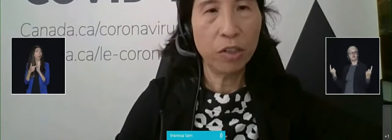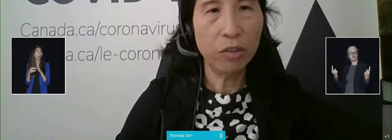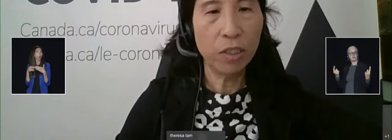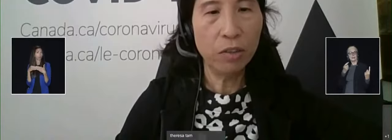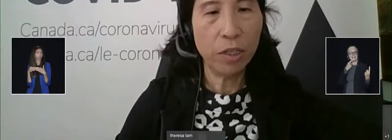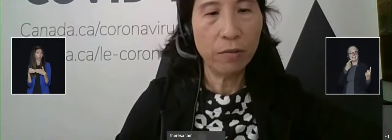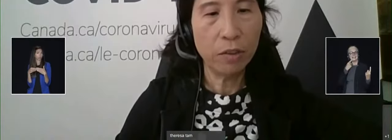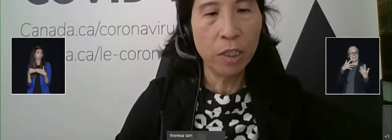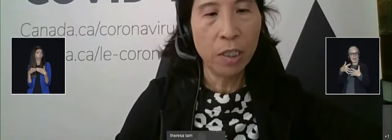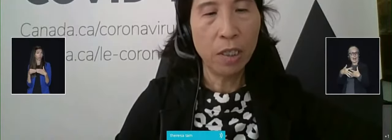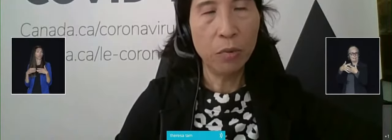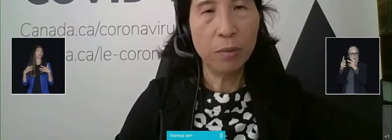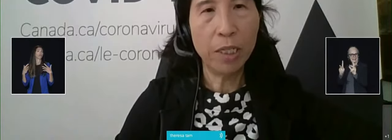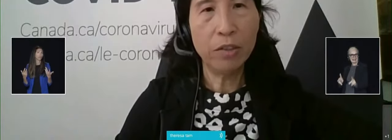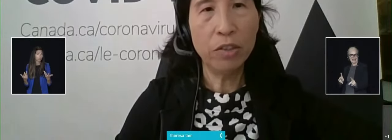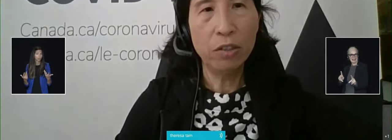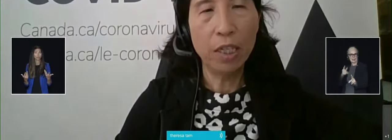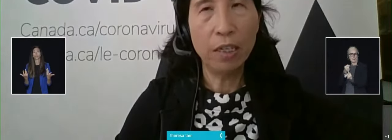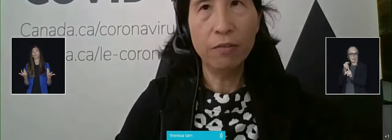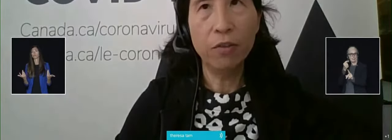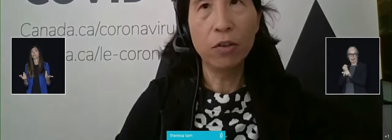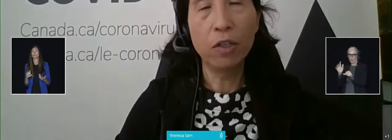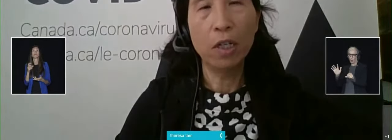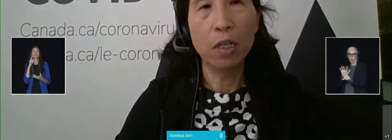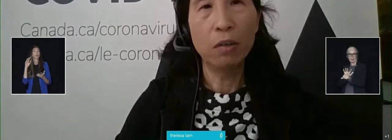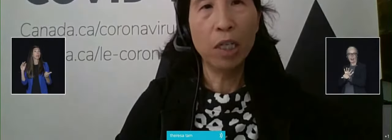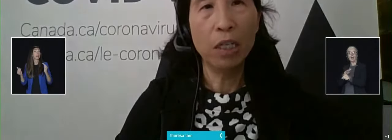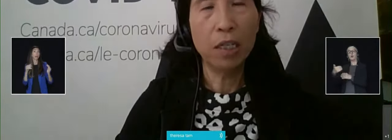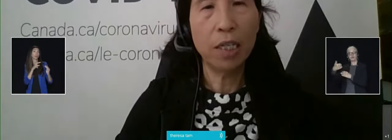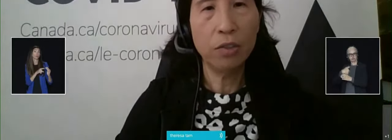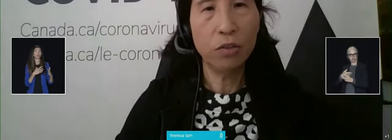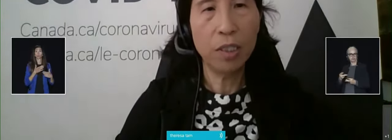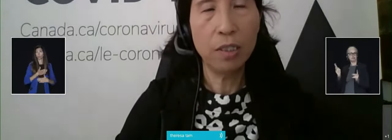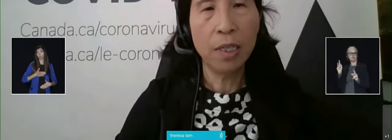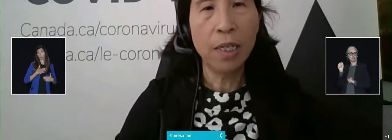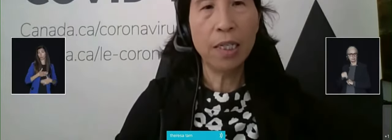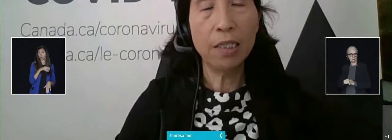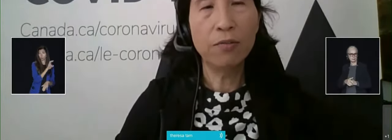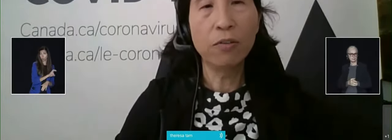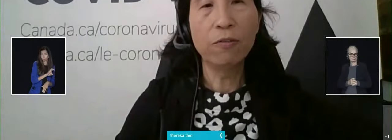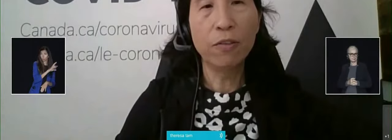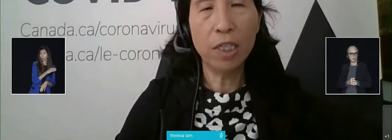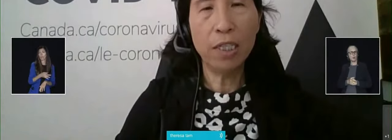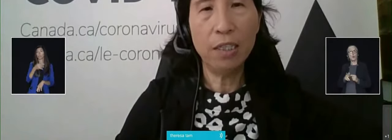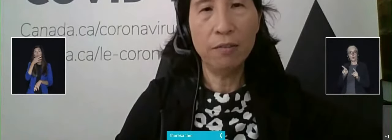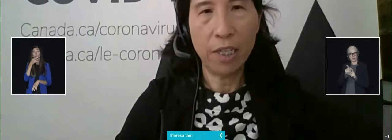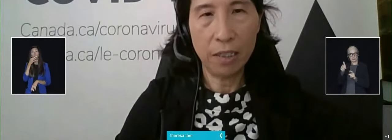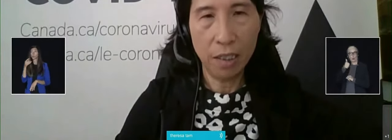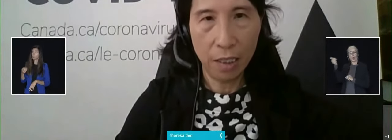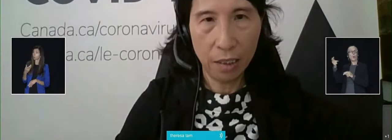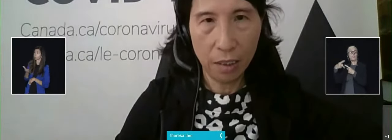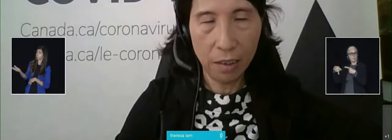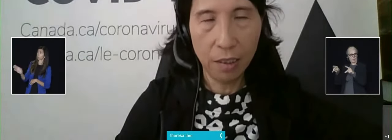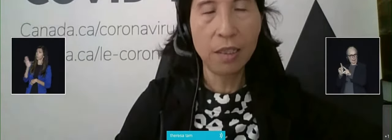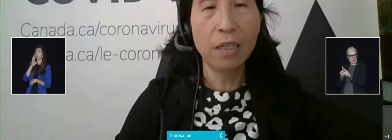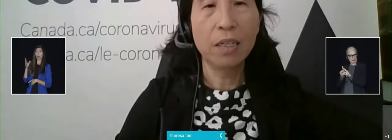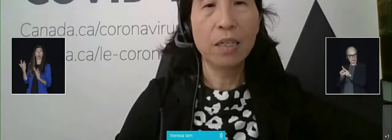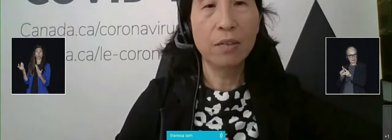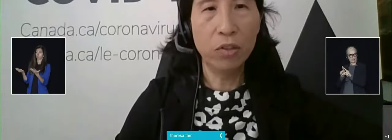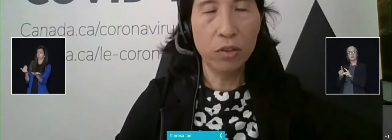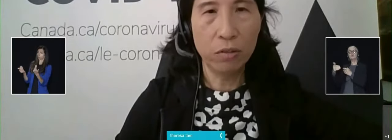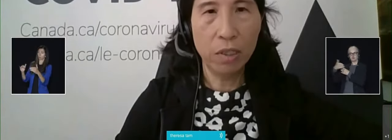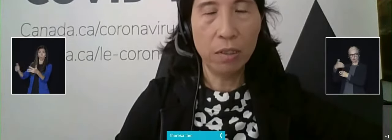discretionary travel. And we're about to do that for other countries. And it's for fully vaccinated